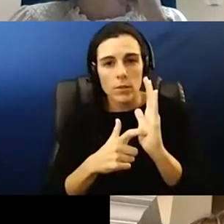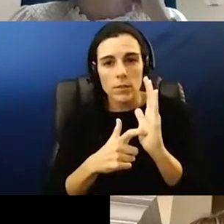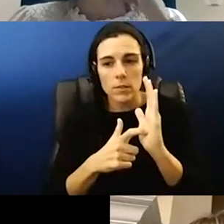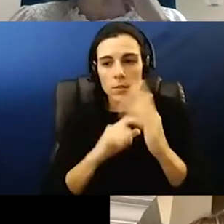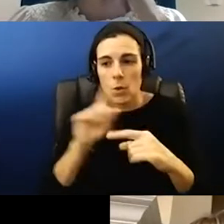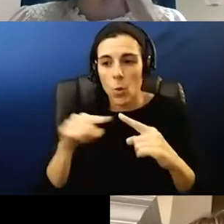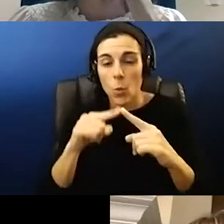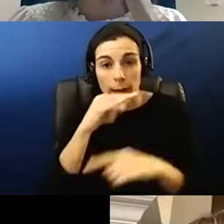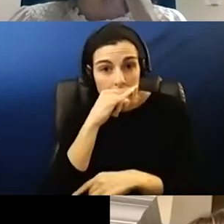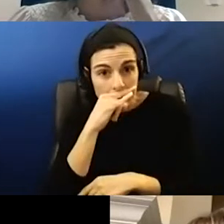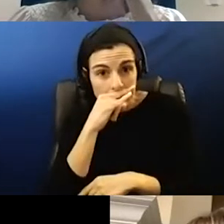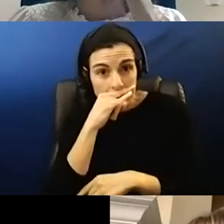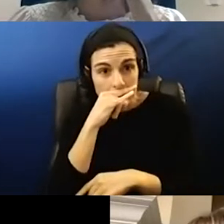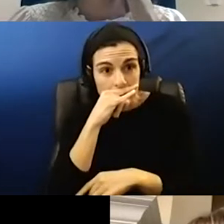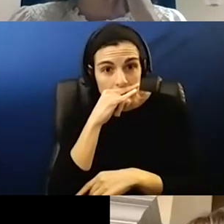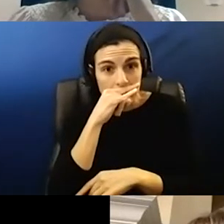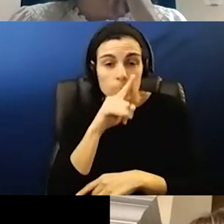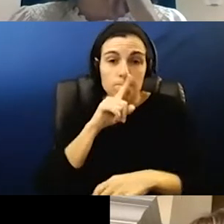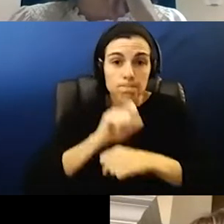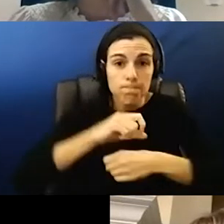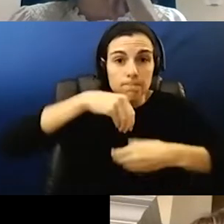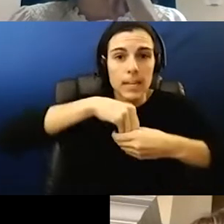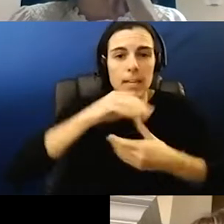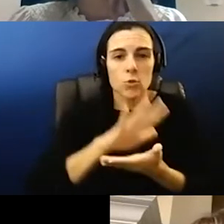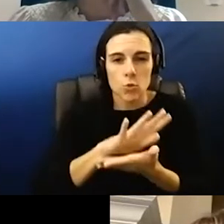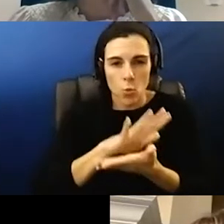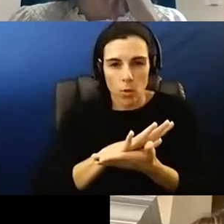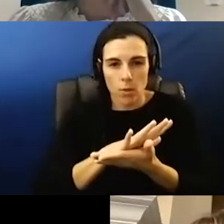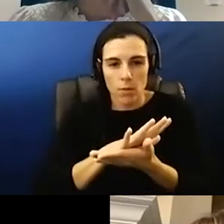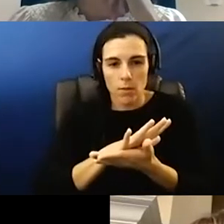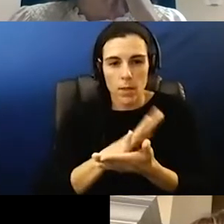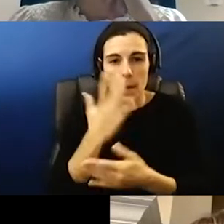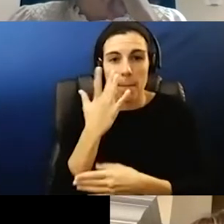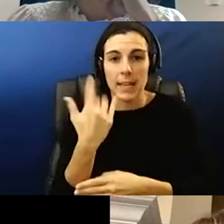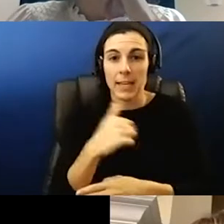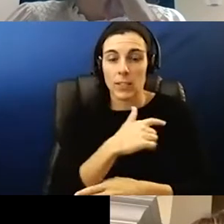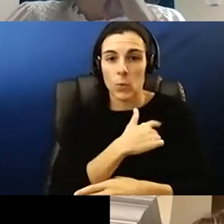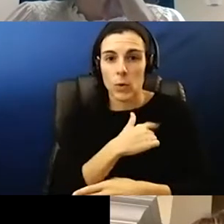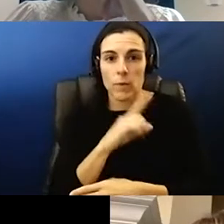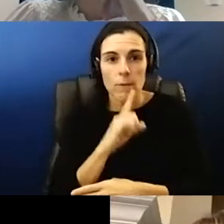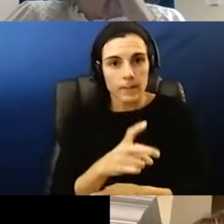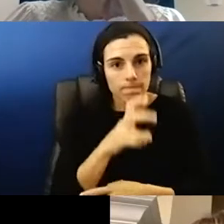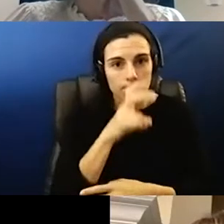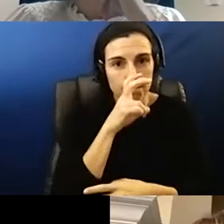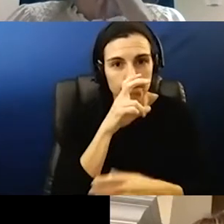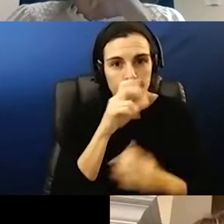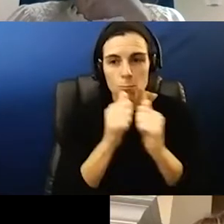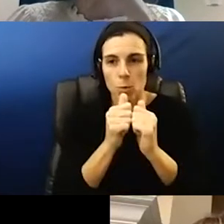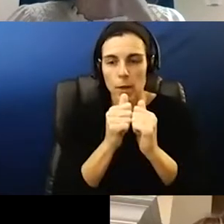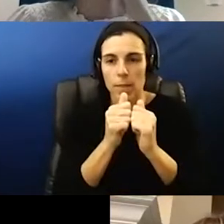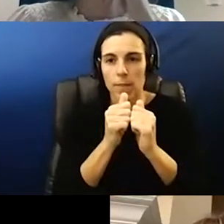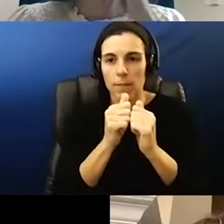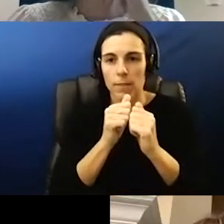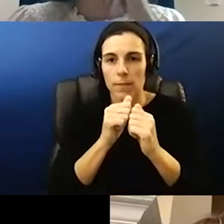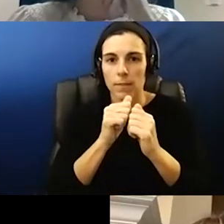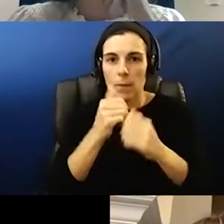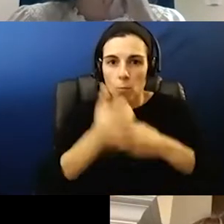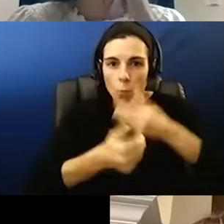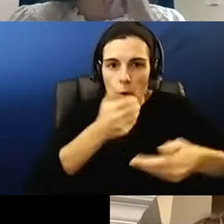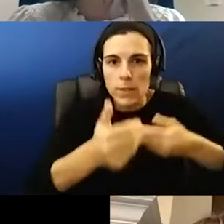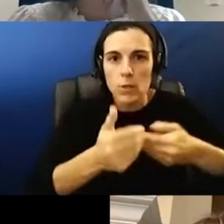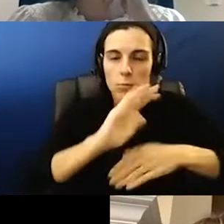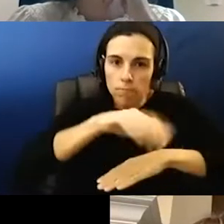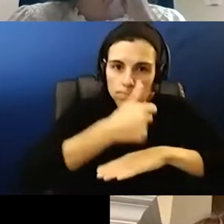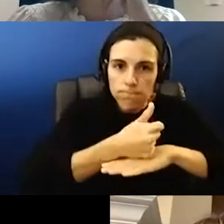kids are in school, because we are very stringent with our protocols, they do better when they're